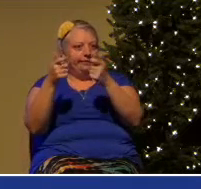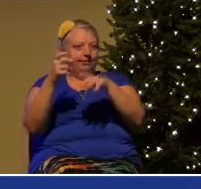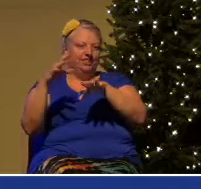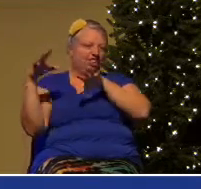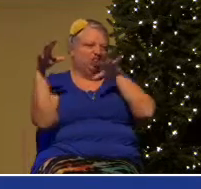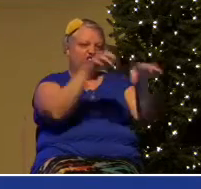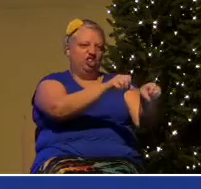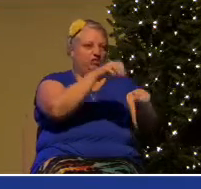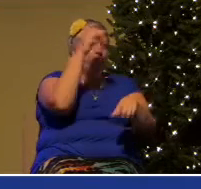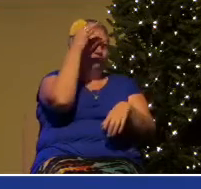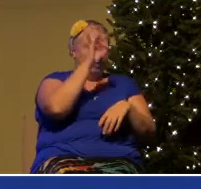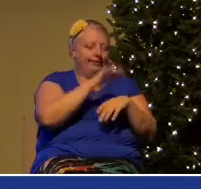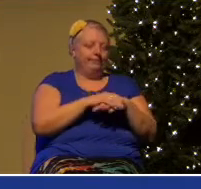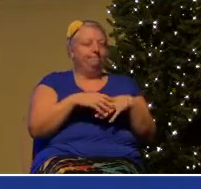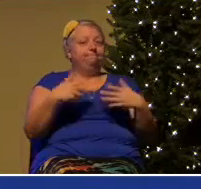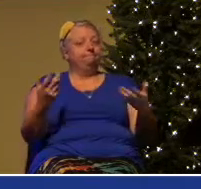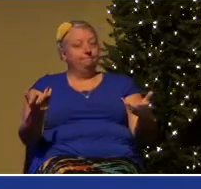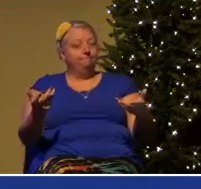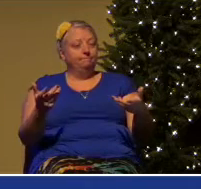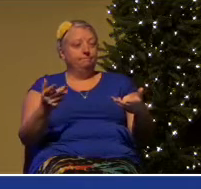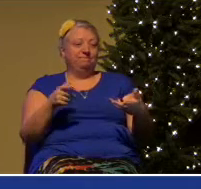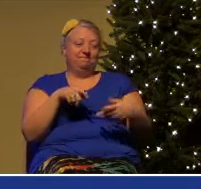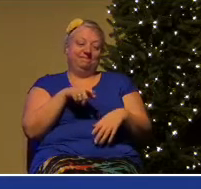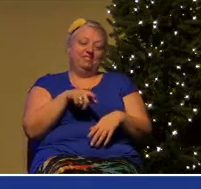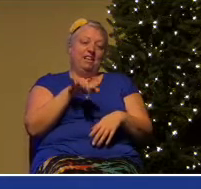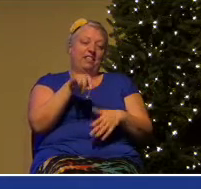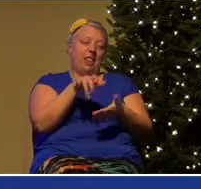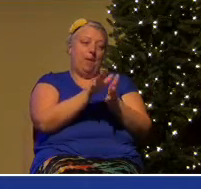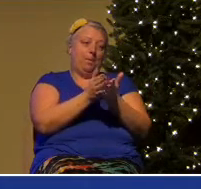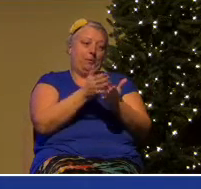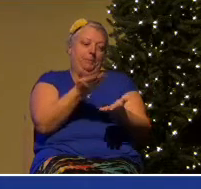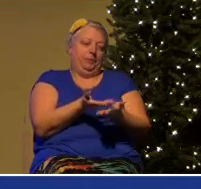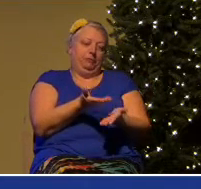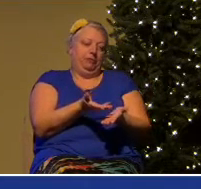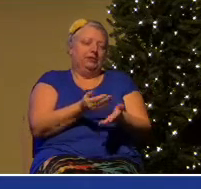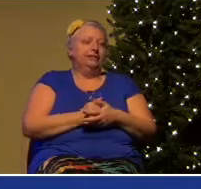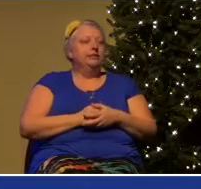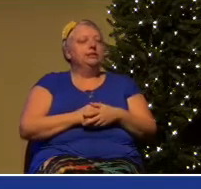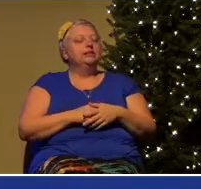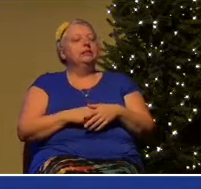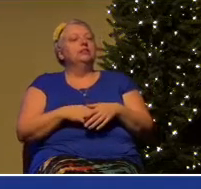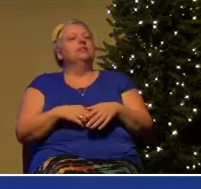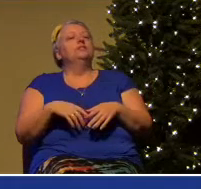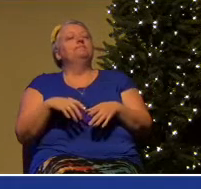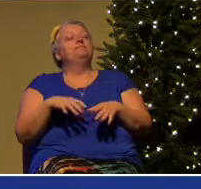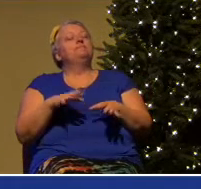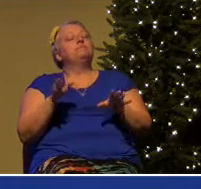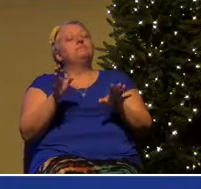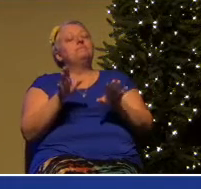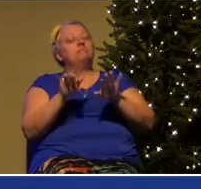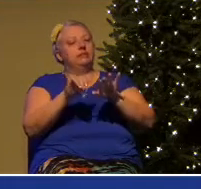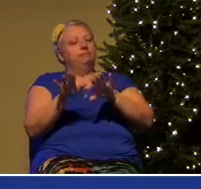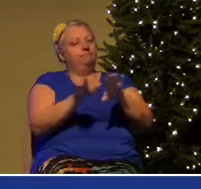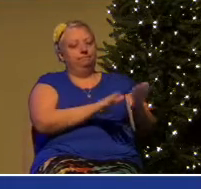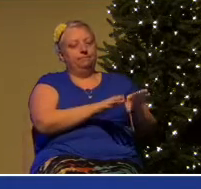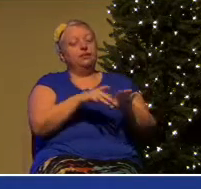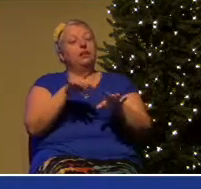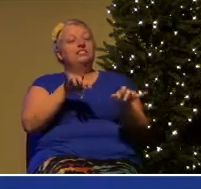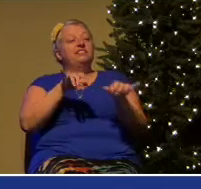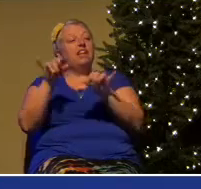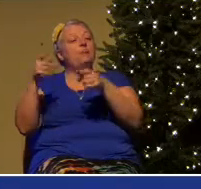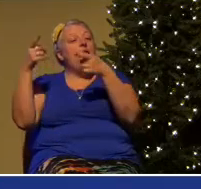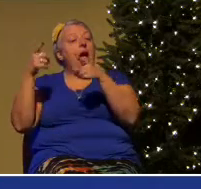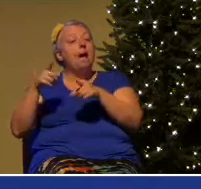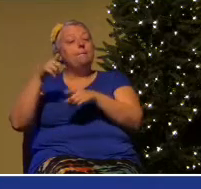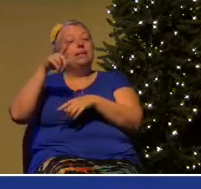The same thing happens in spiritual warfare. If you've ever met up with the devil, then you will know